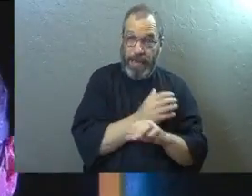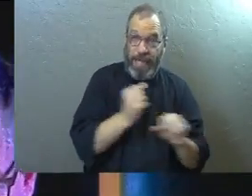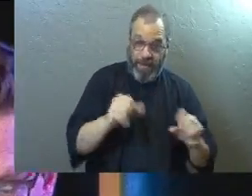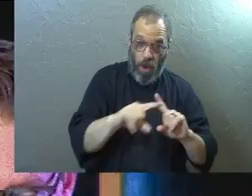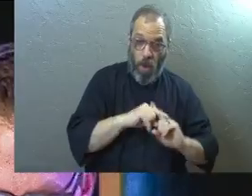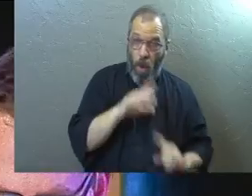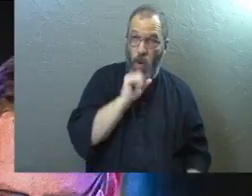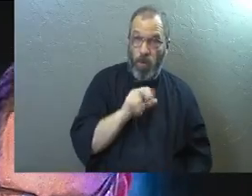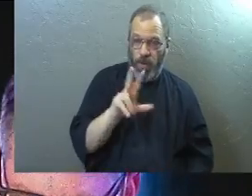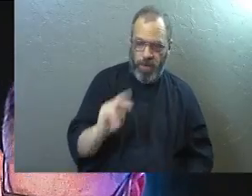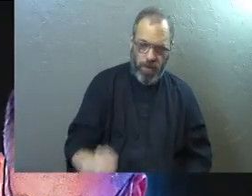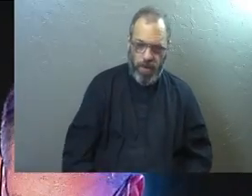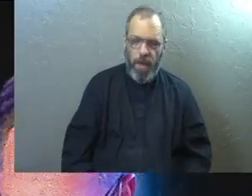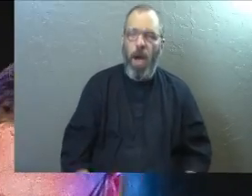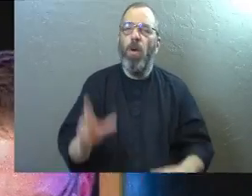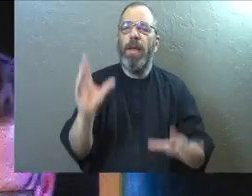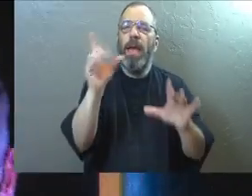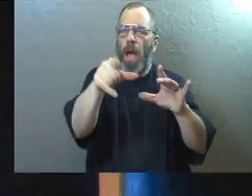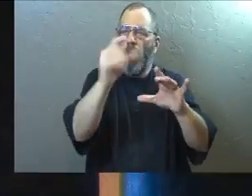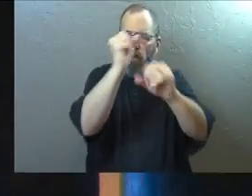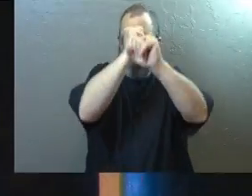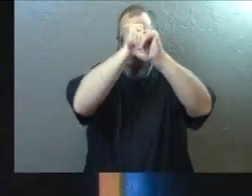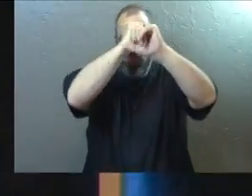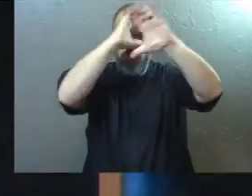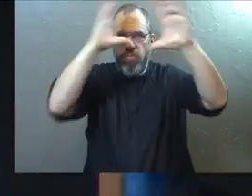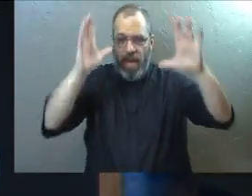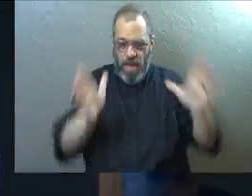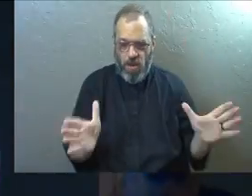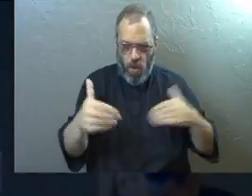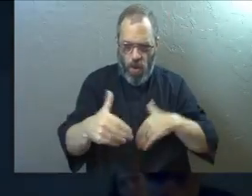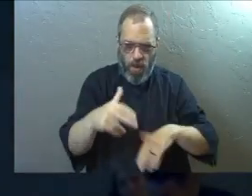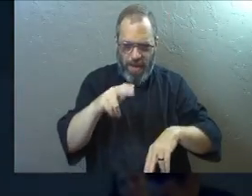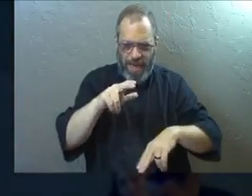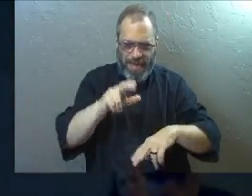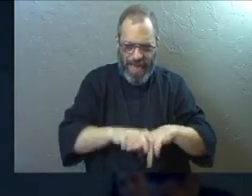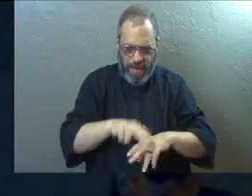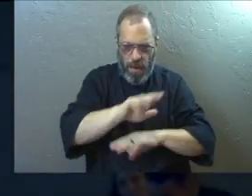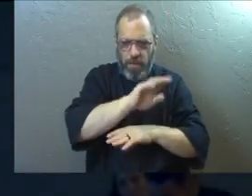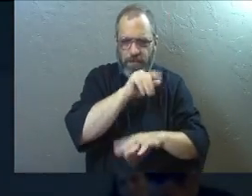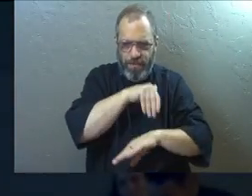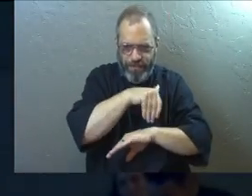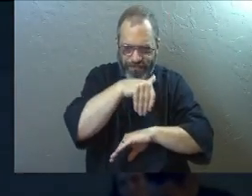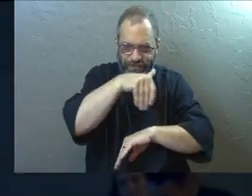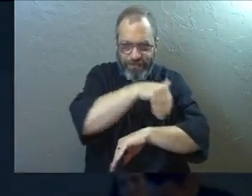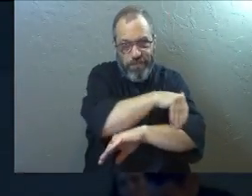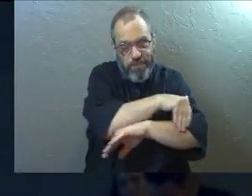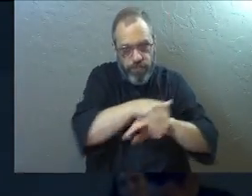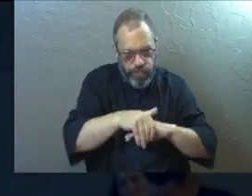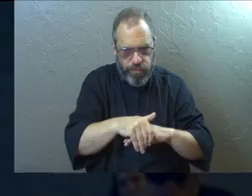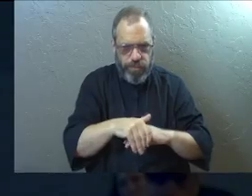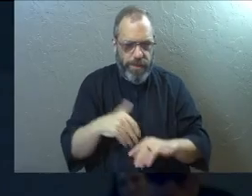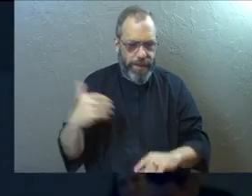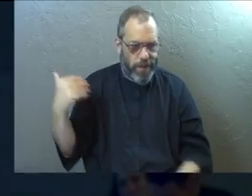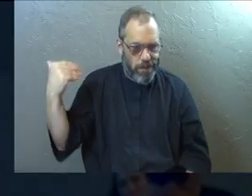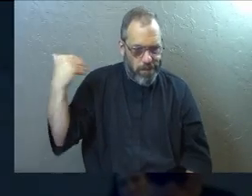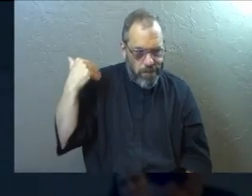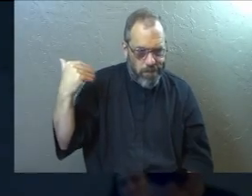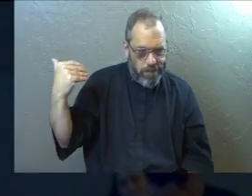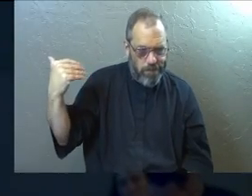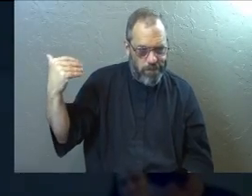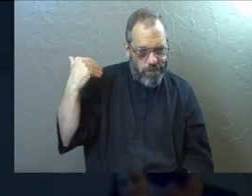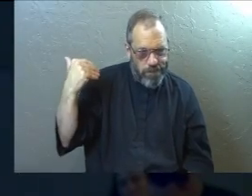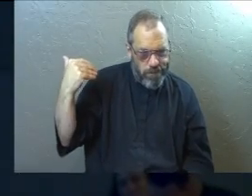at the age of 32. says, must picture me alone in that room in Magdalene, night after night, feeling the steady, unrelenting